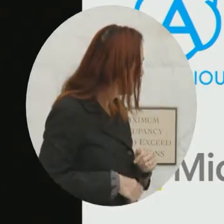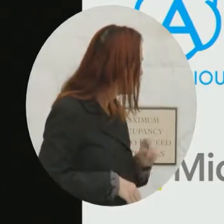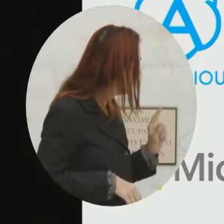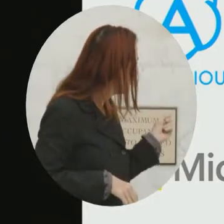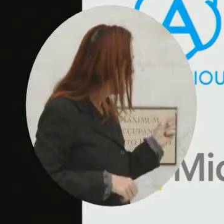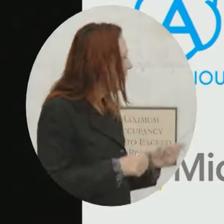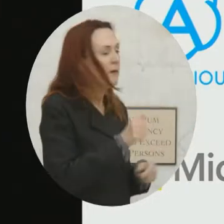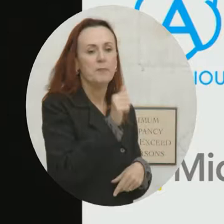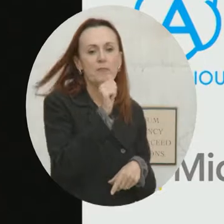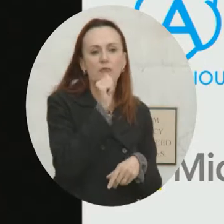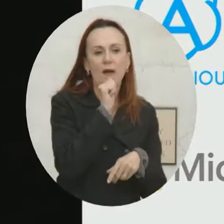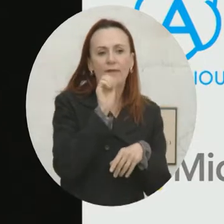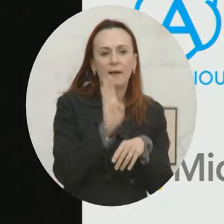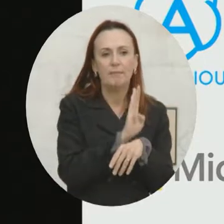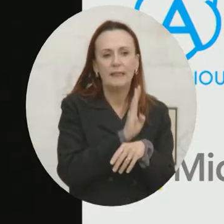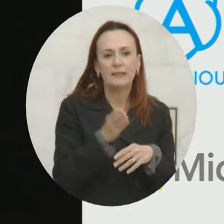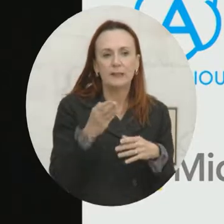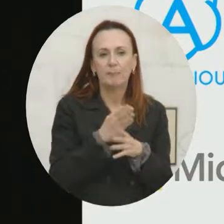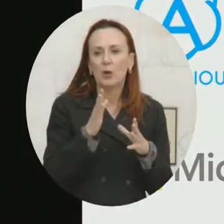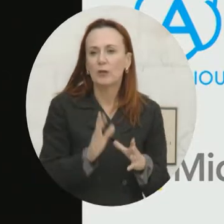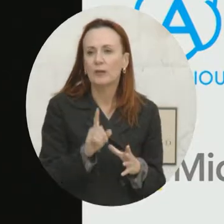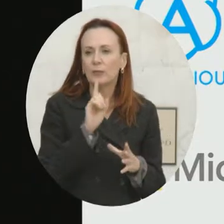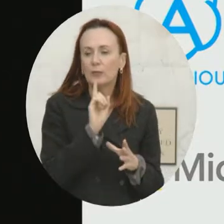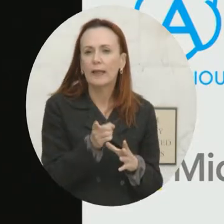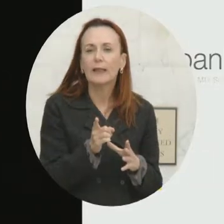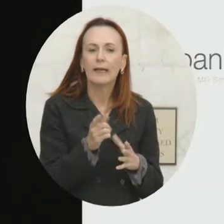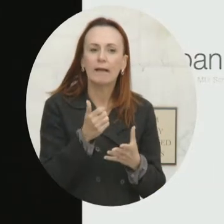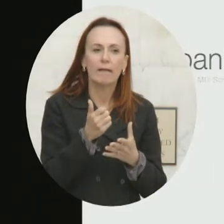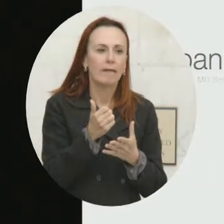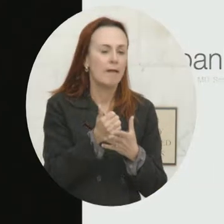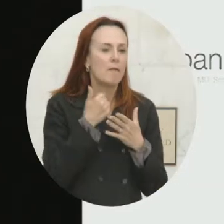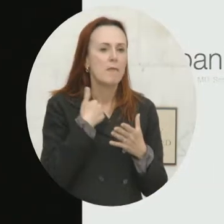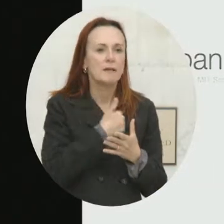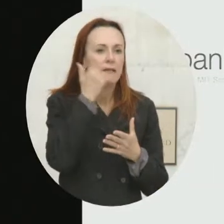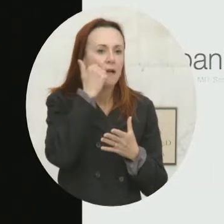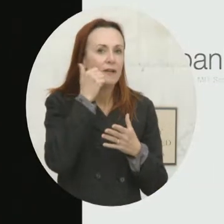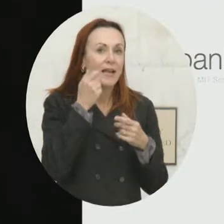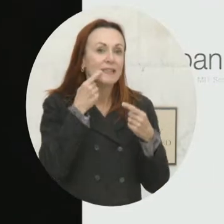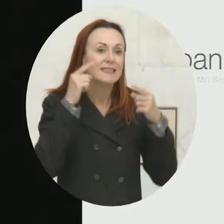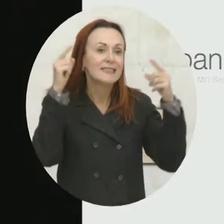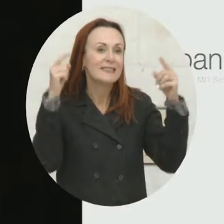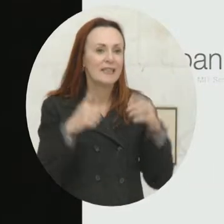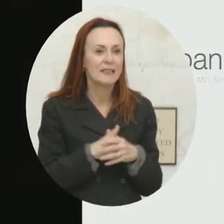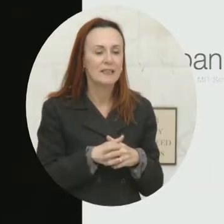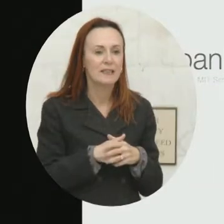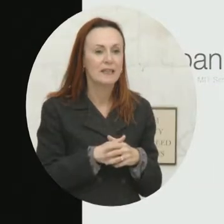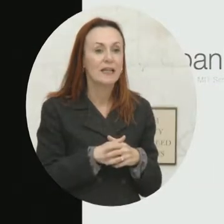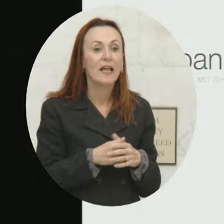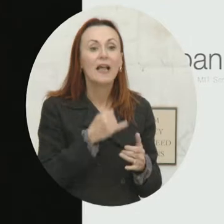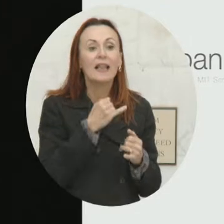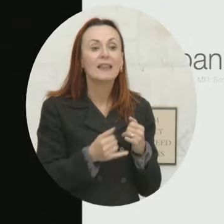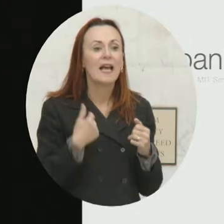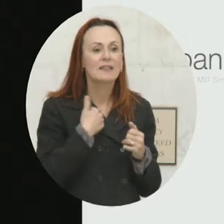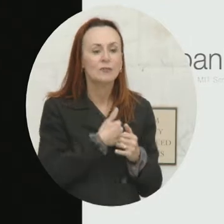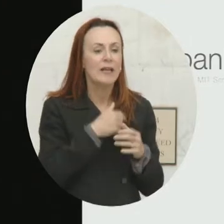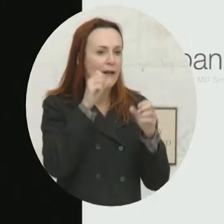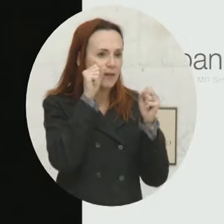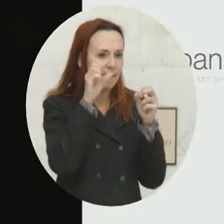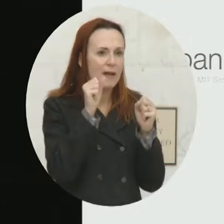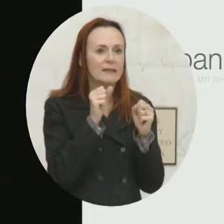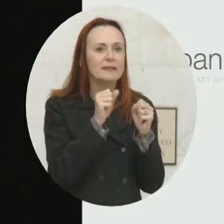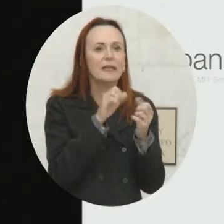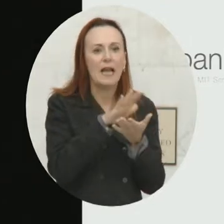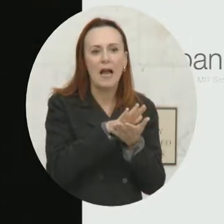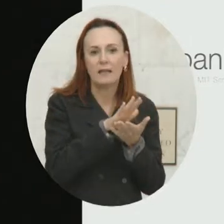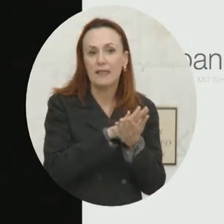private sector partners that are really helping us every day to succeed in this work. And then lastly, we have this amazing academic network that we